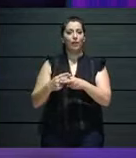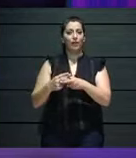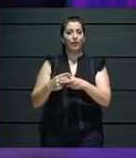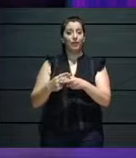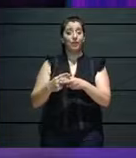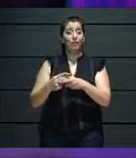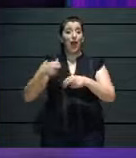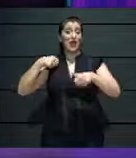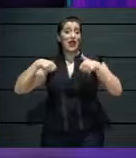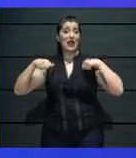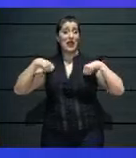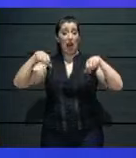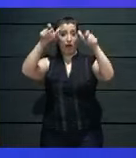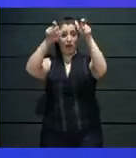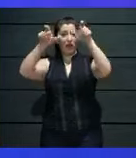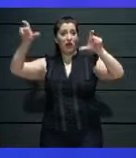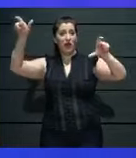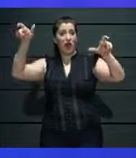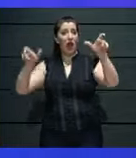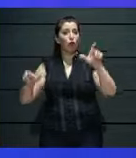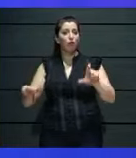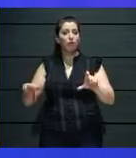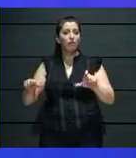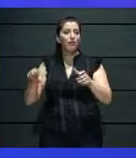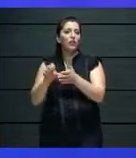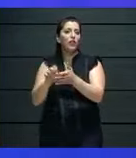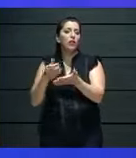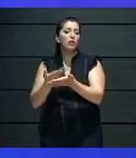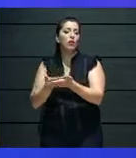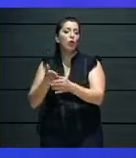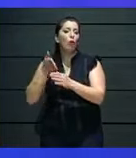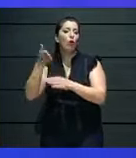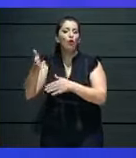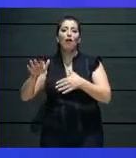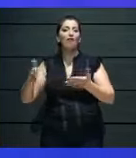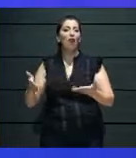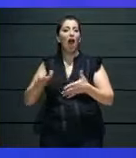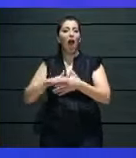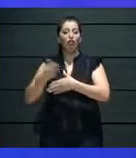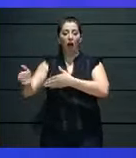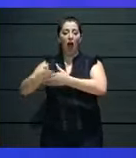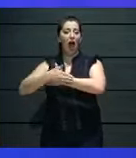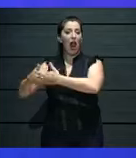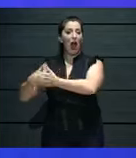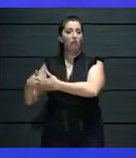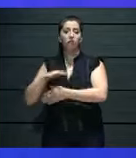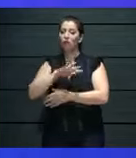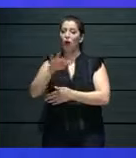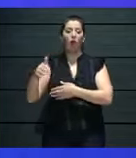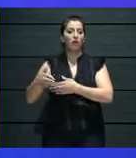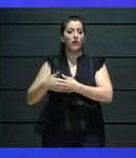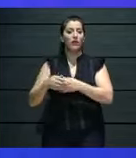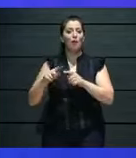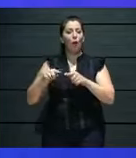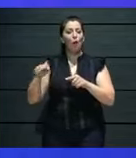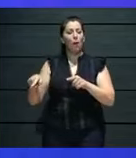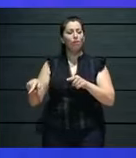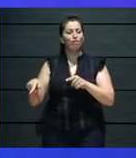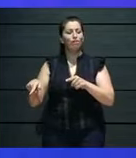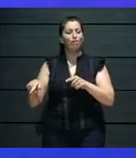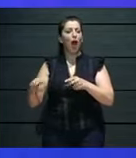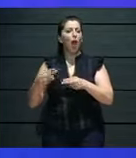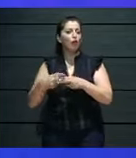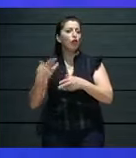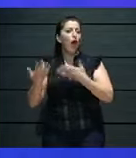on Rai Cinque and there was a beautiful inspired moment where